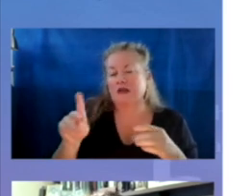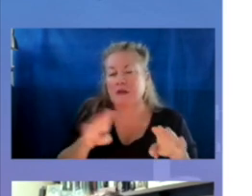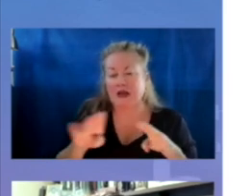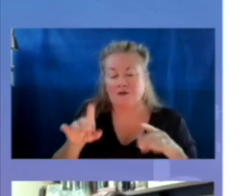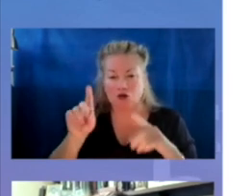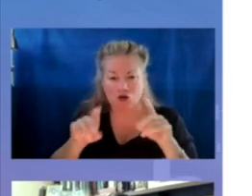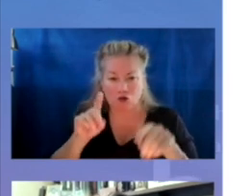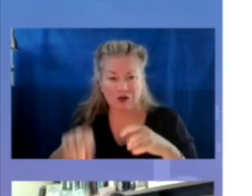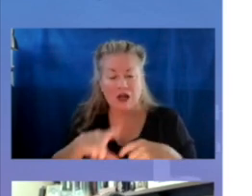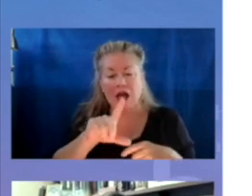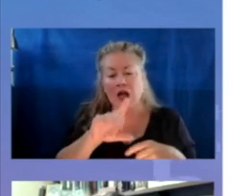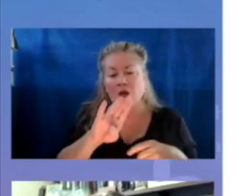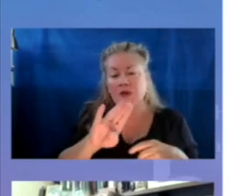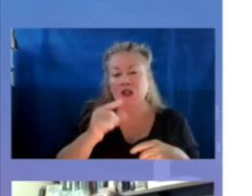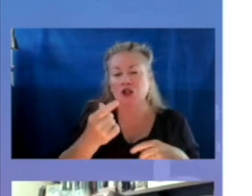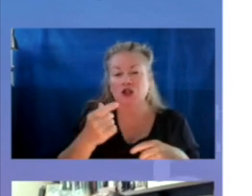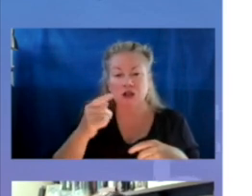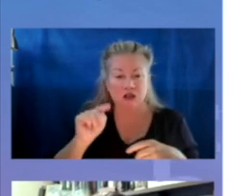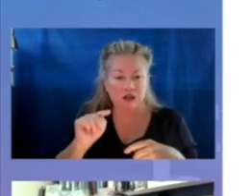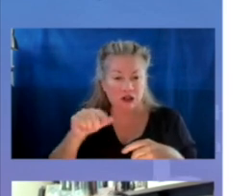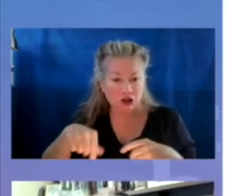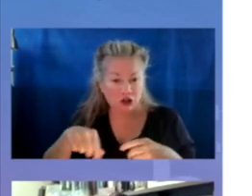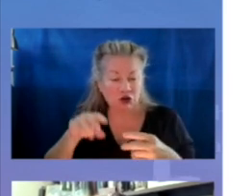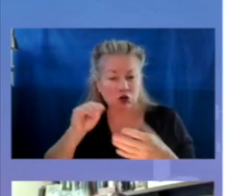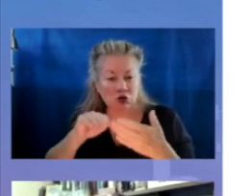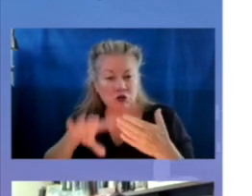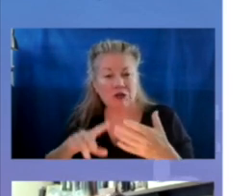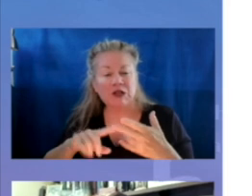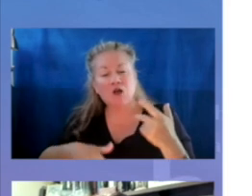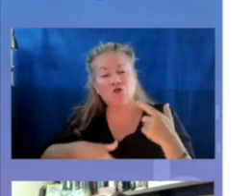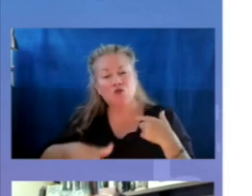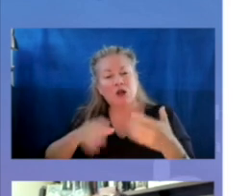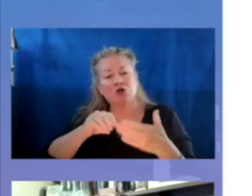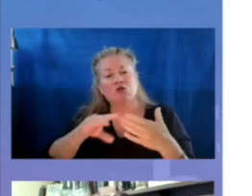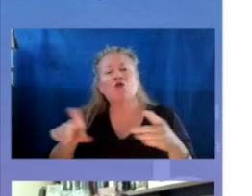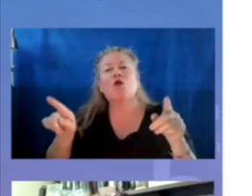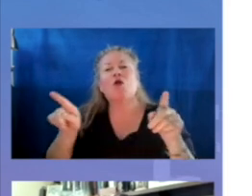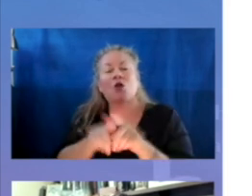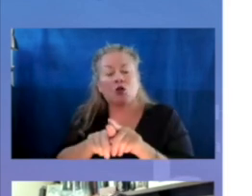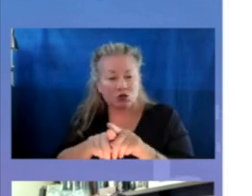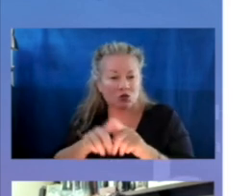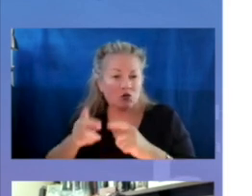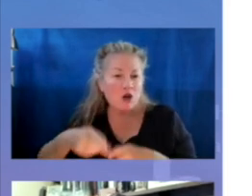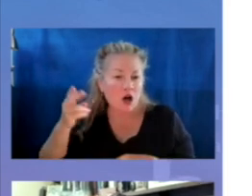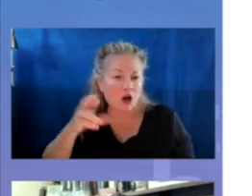students and pregnant students who are at much higher risk of experiencing homelessness.